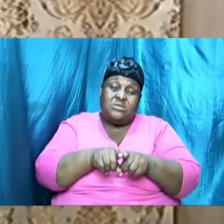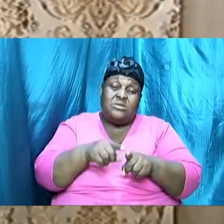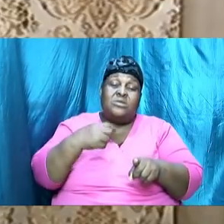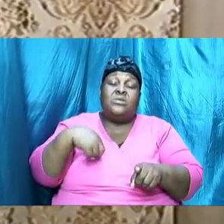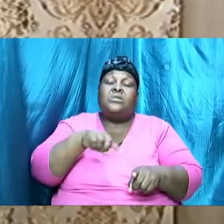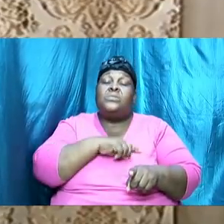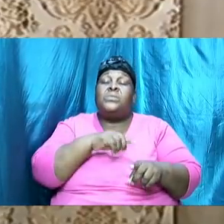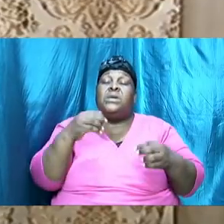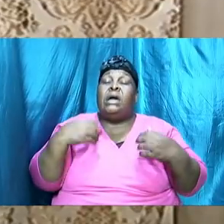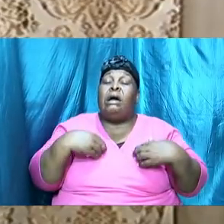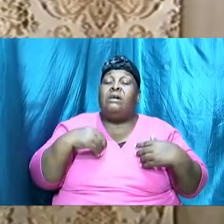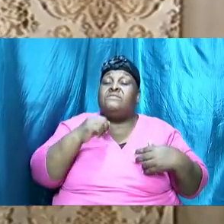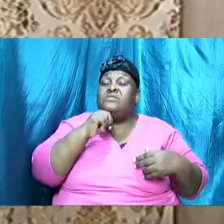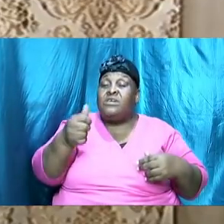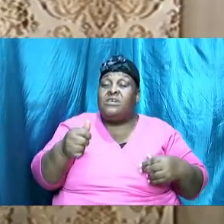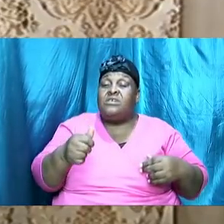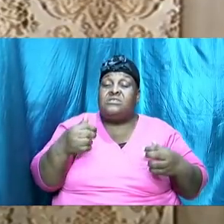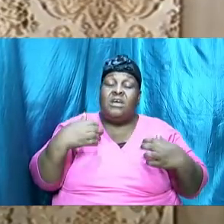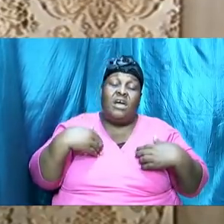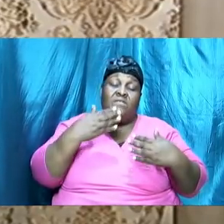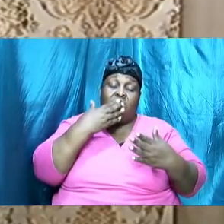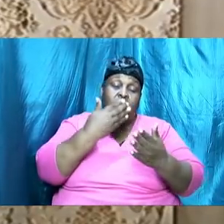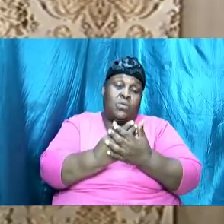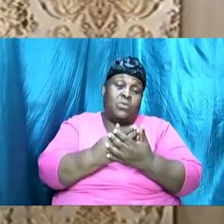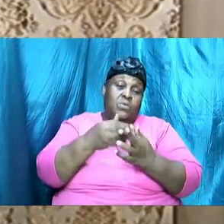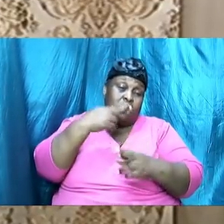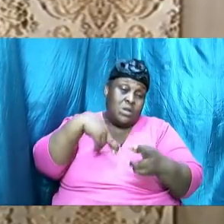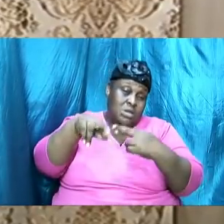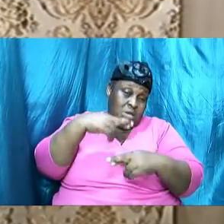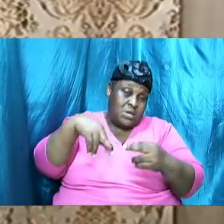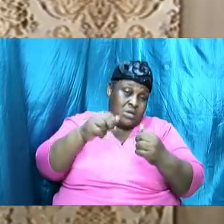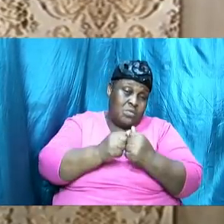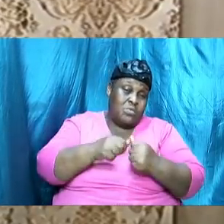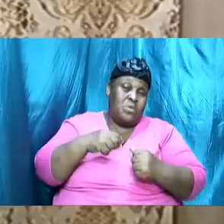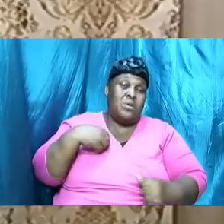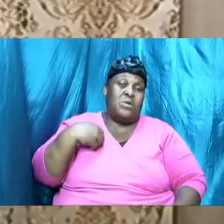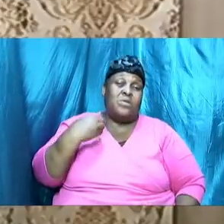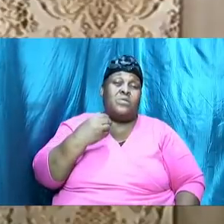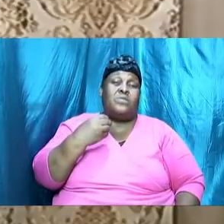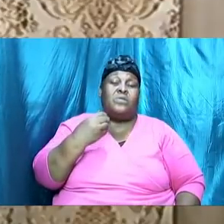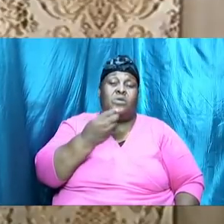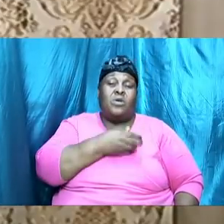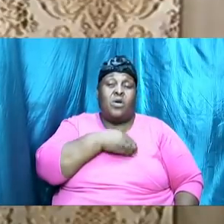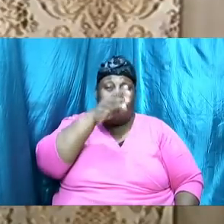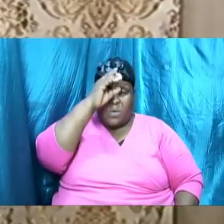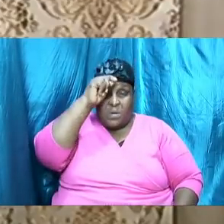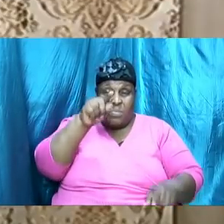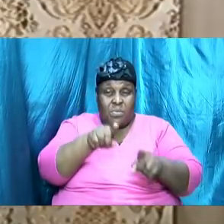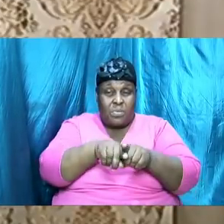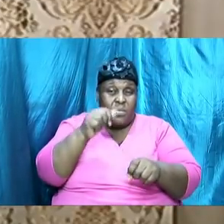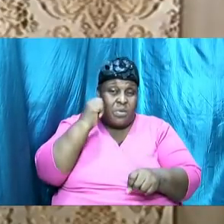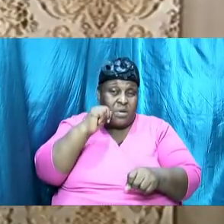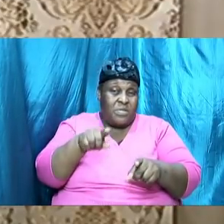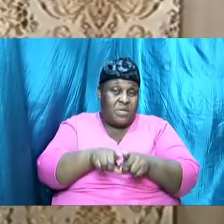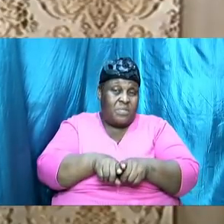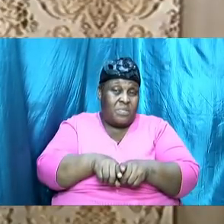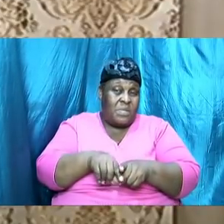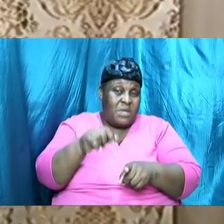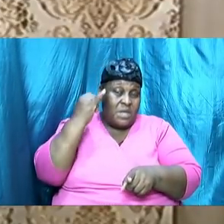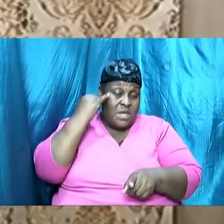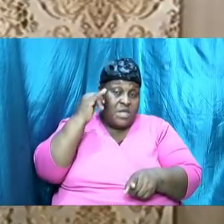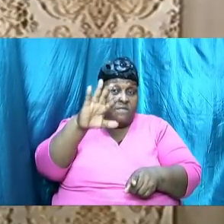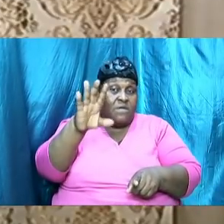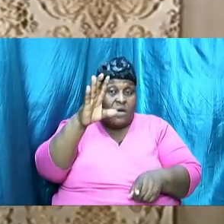have a good relationship with our fellow men if you are a husband